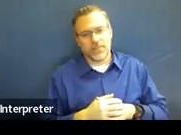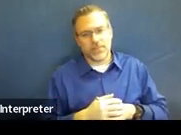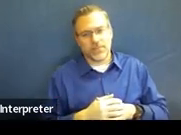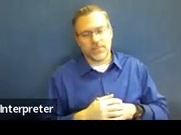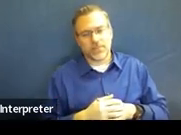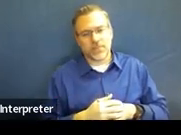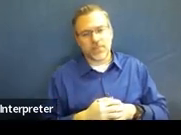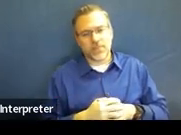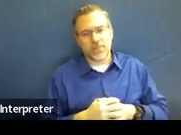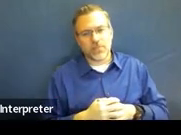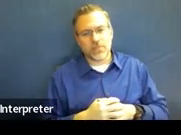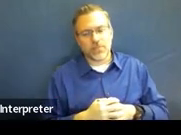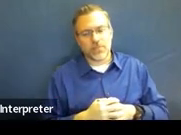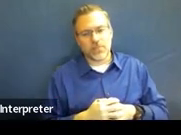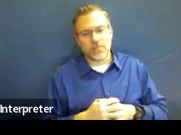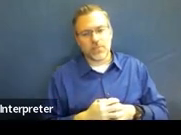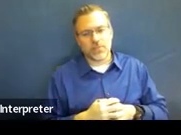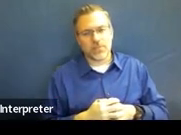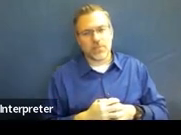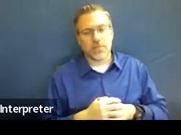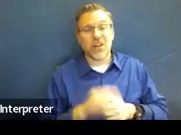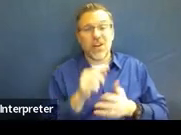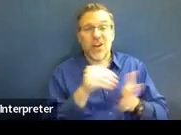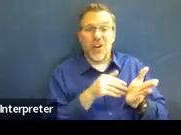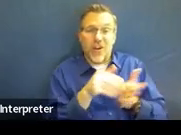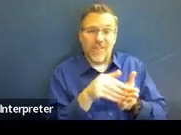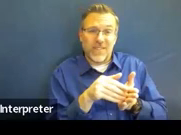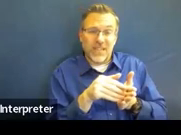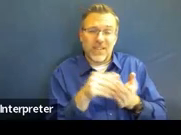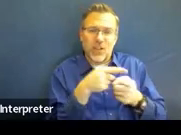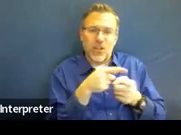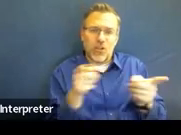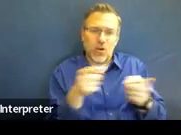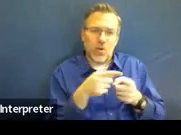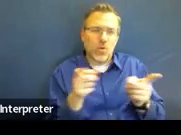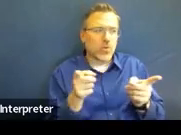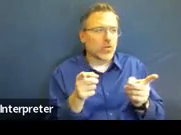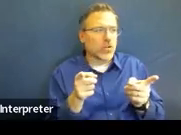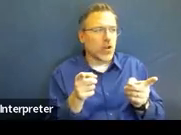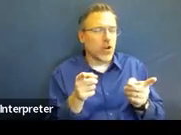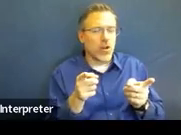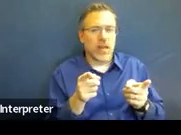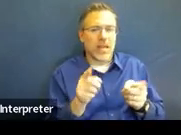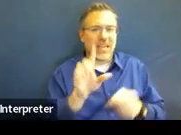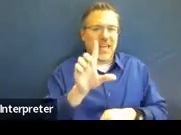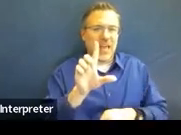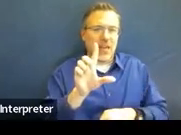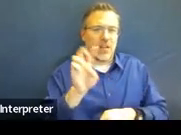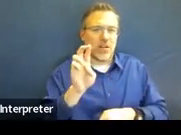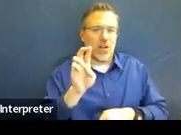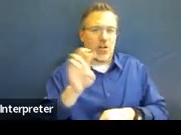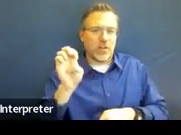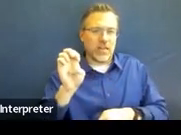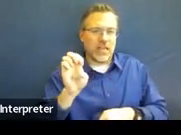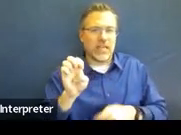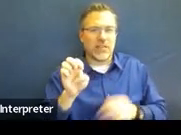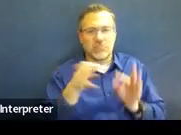So, these are often things around the least restrictive environment statement,